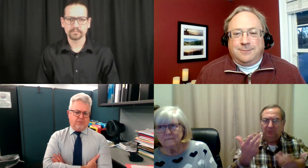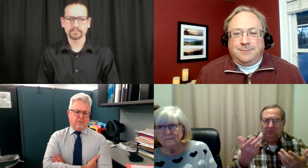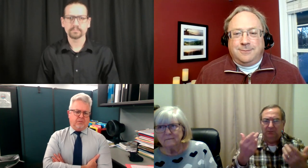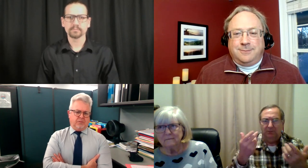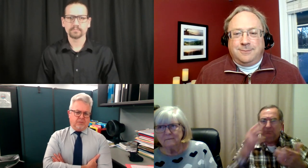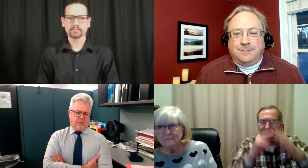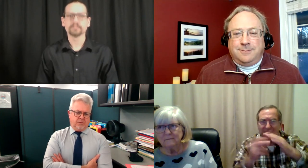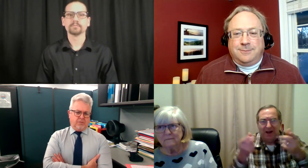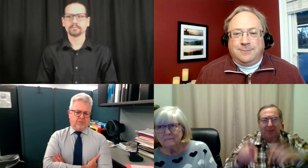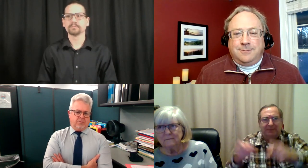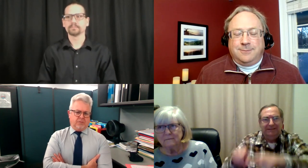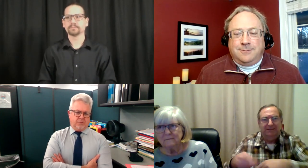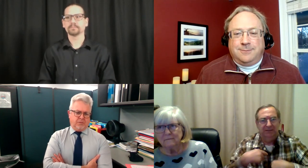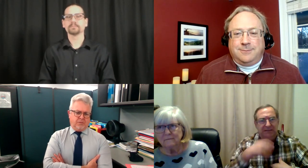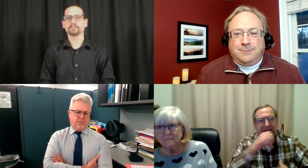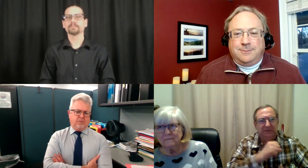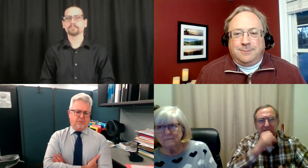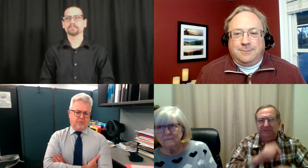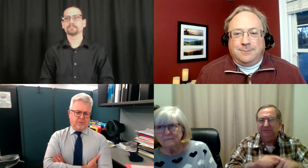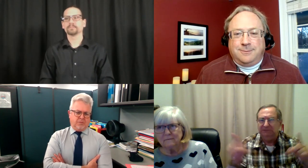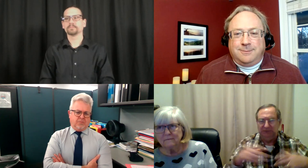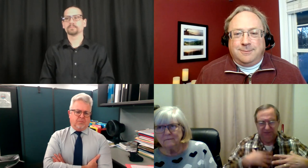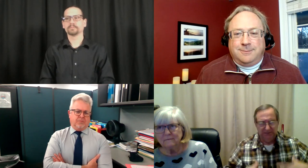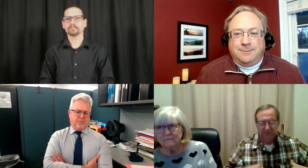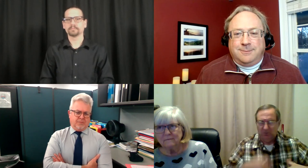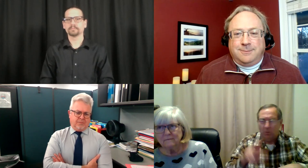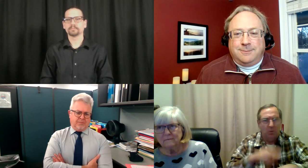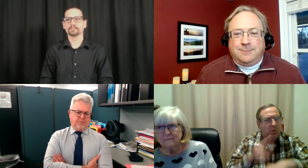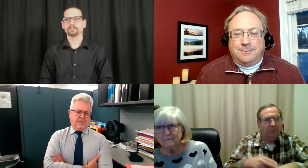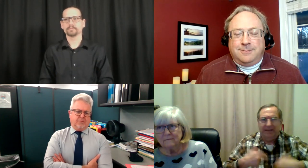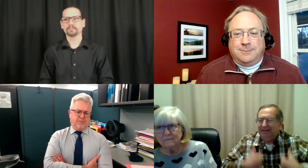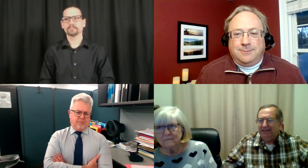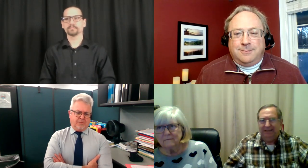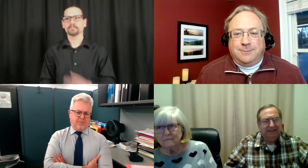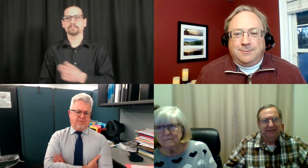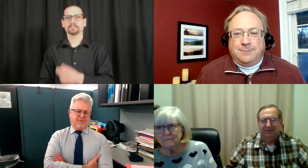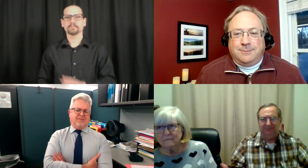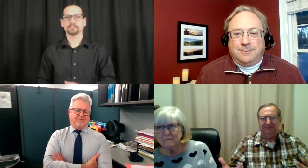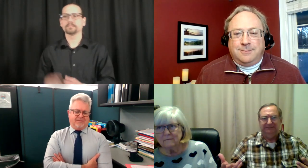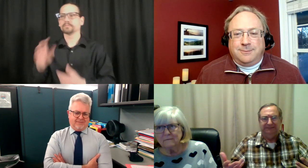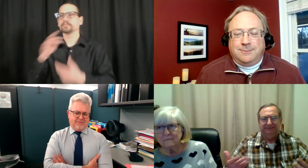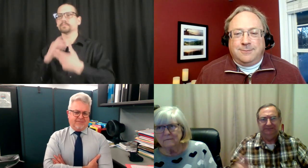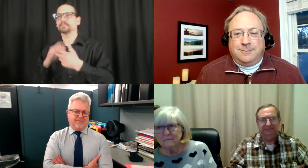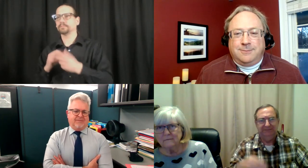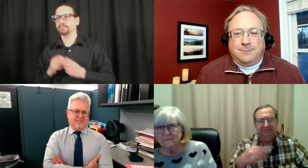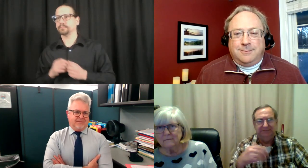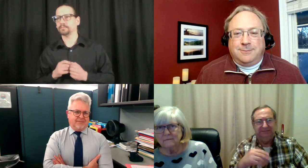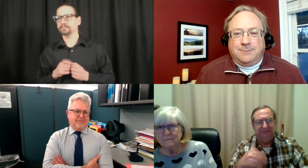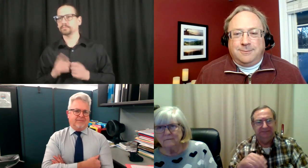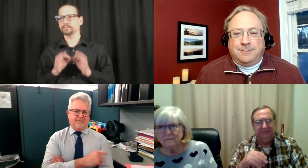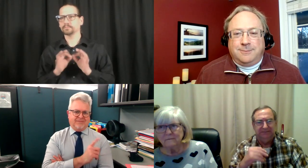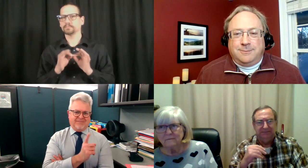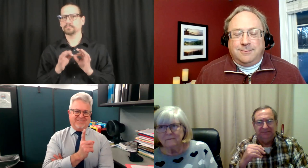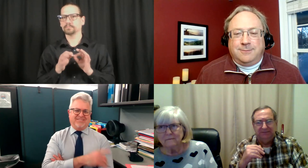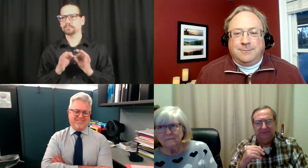And I think, you know, I'm older. And I feel like my body is